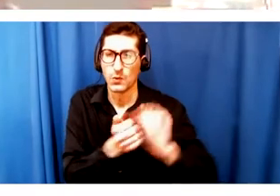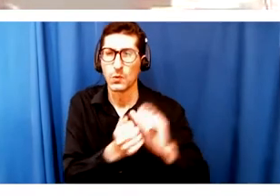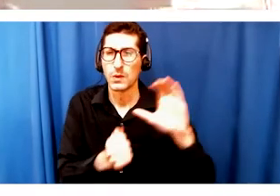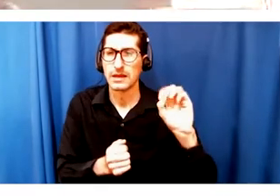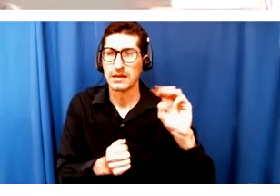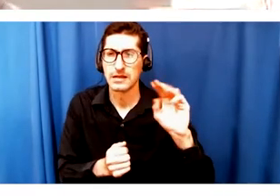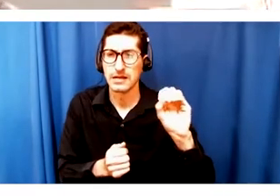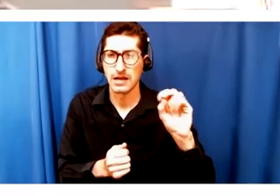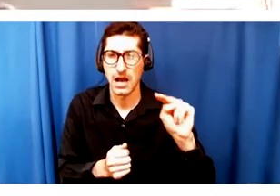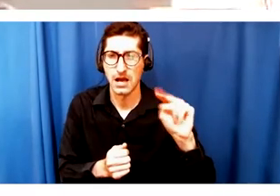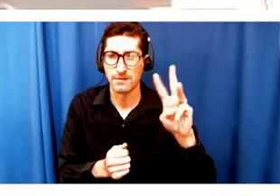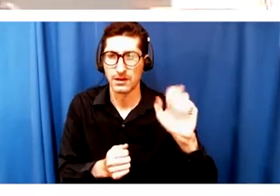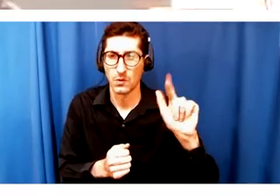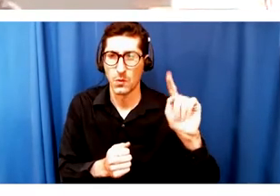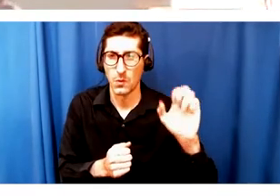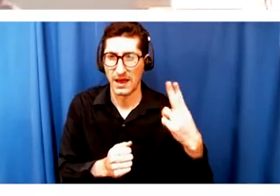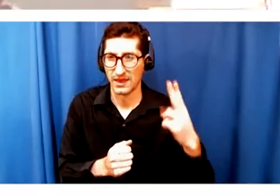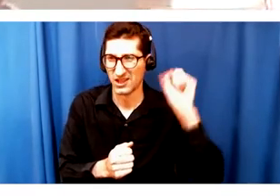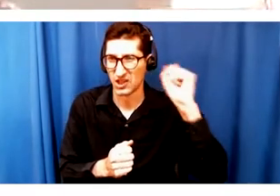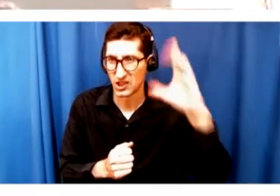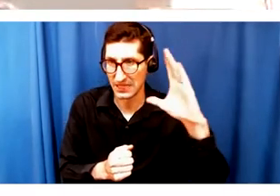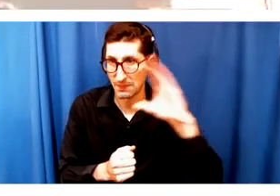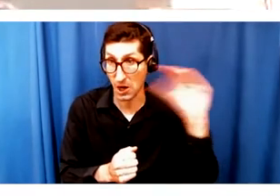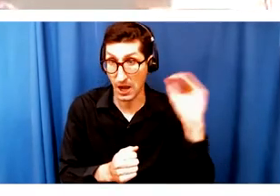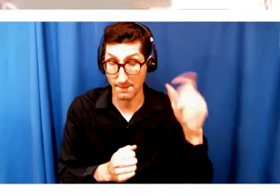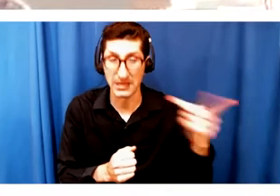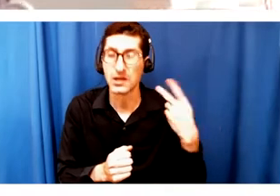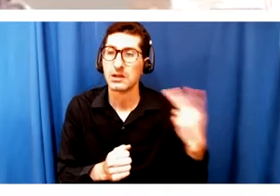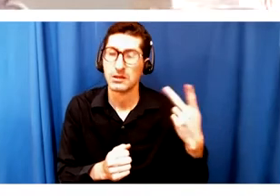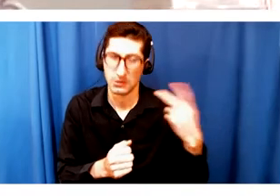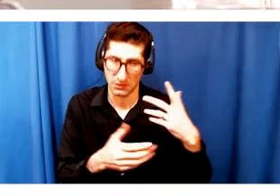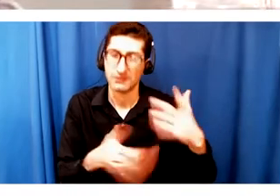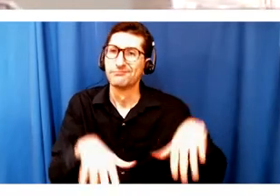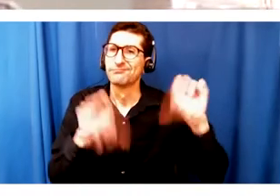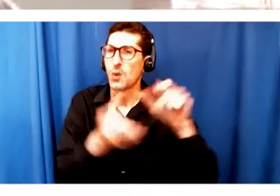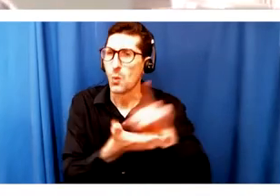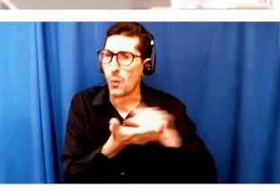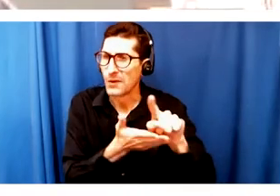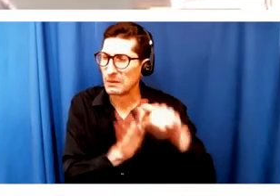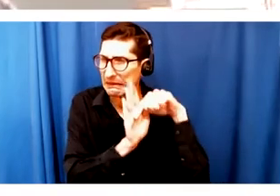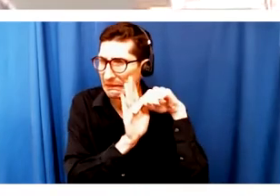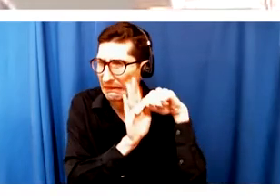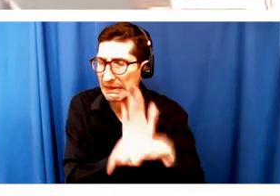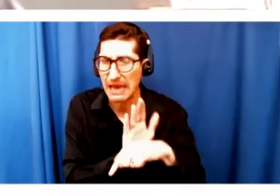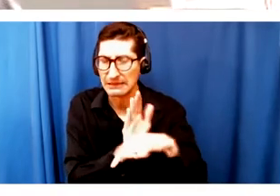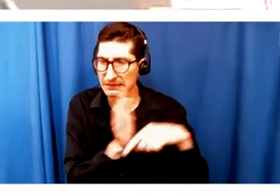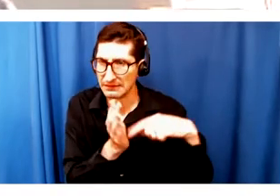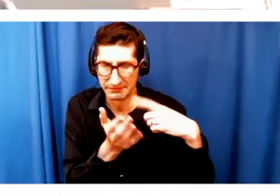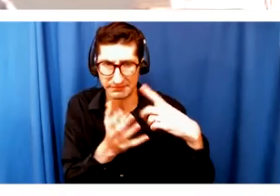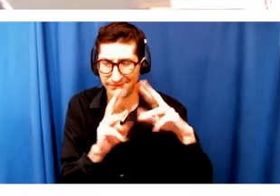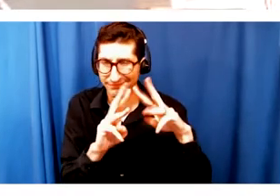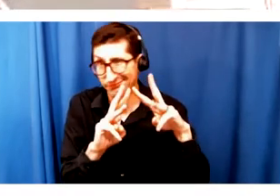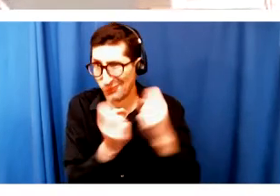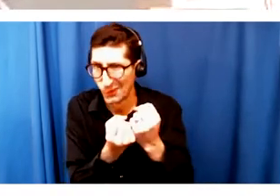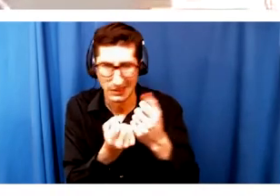on an incredible week-long intensive looking at text-based theater and